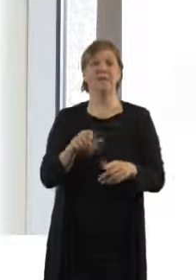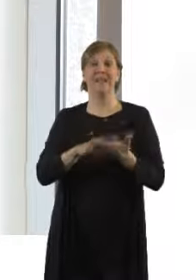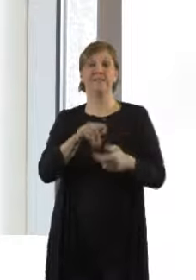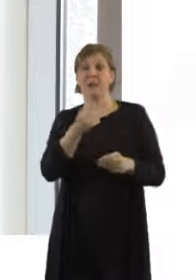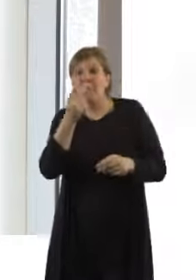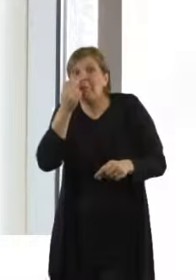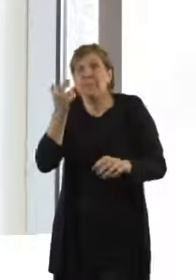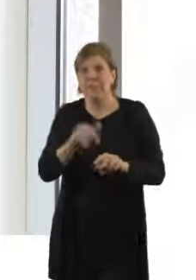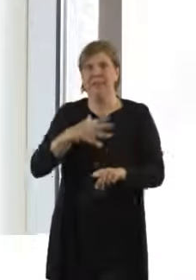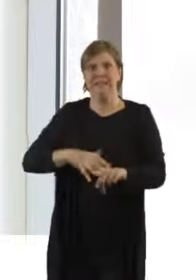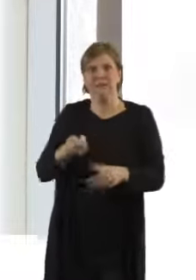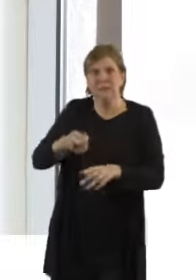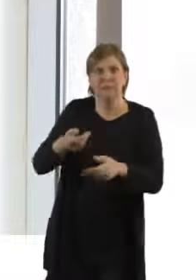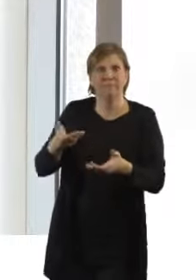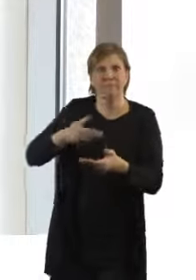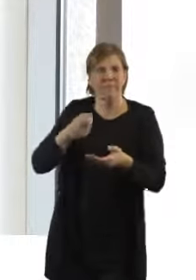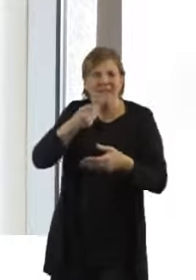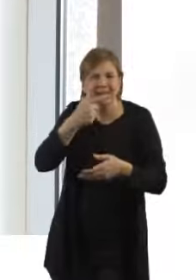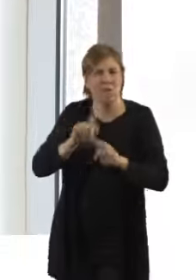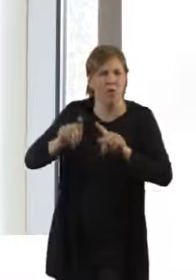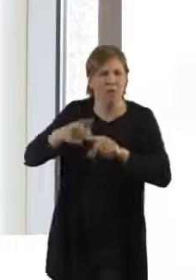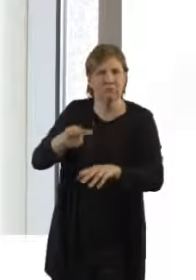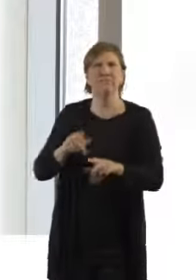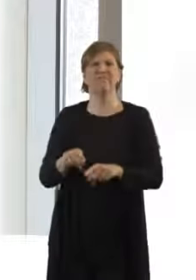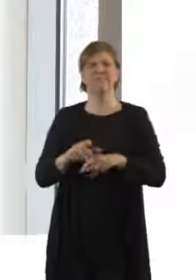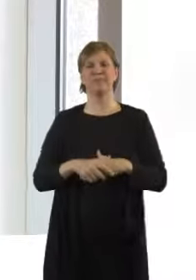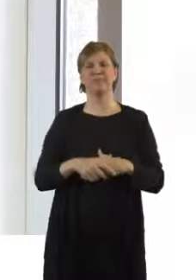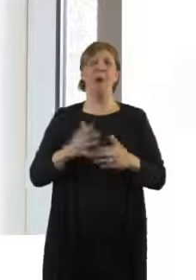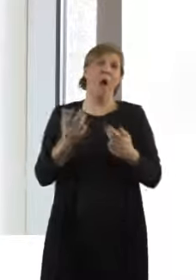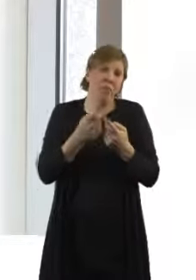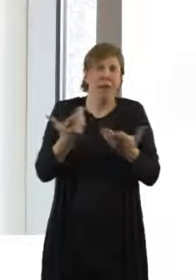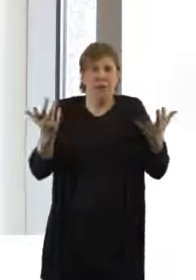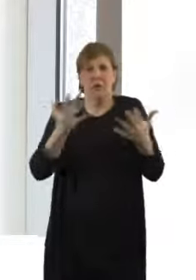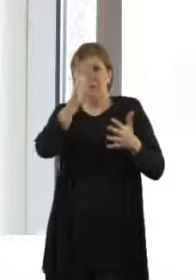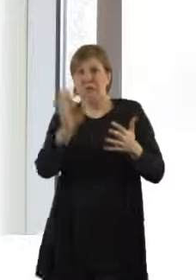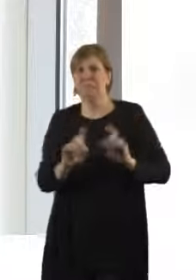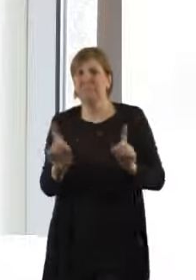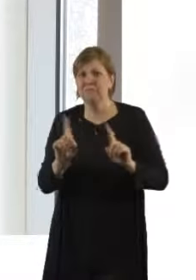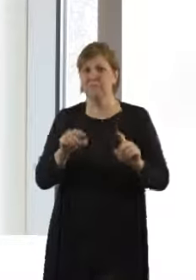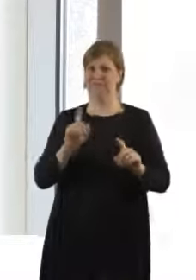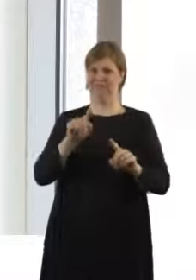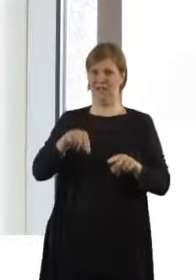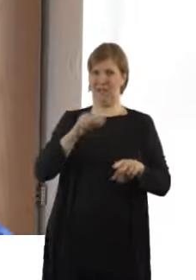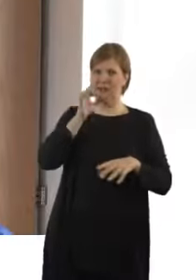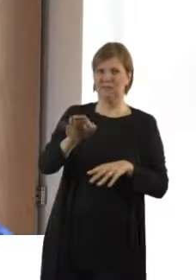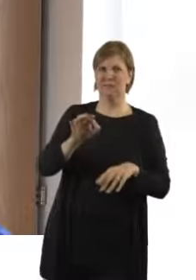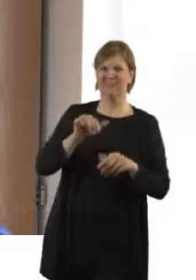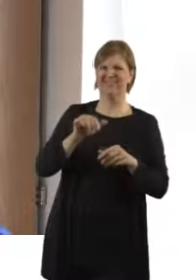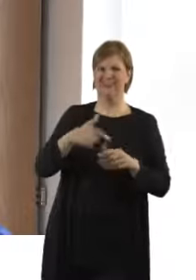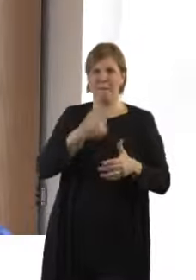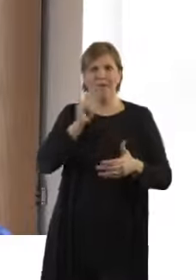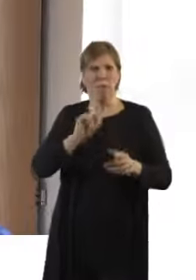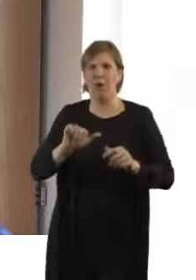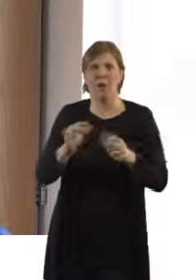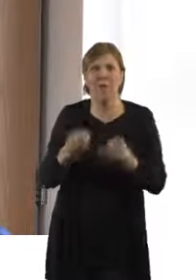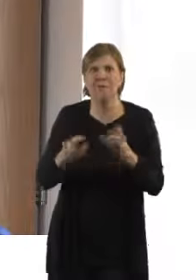big question, the first thing people ask after the sex, what weights the baby? The baby will be weighed before going up to the postnatal ward. Obviously,